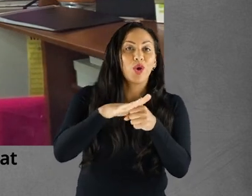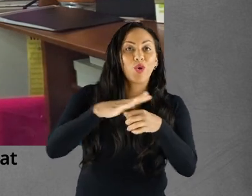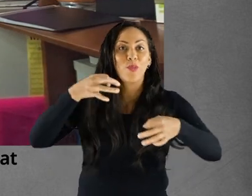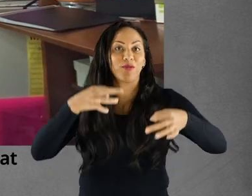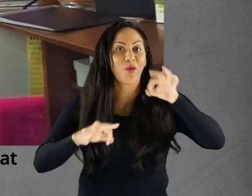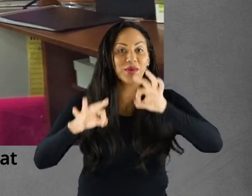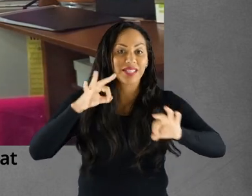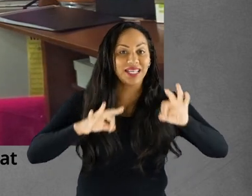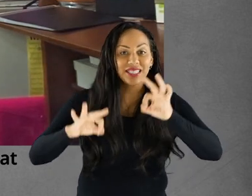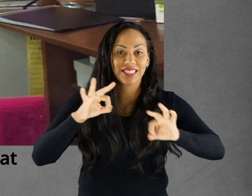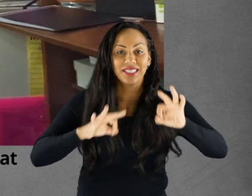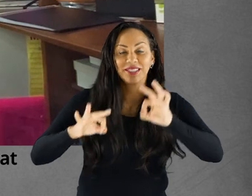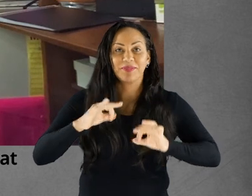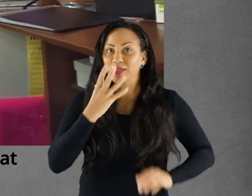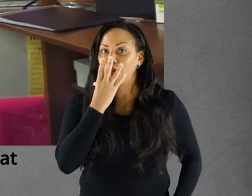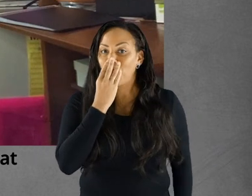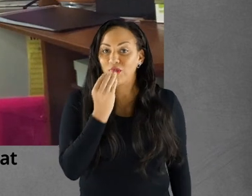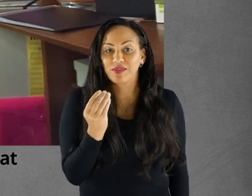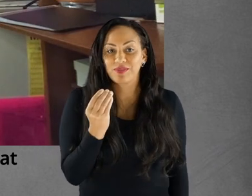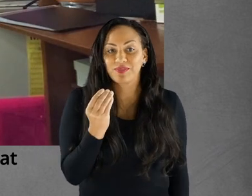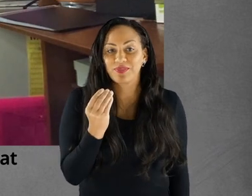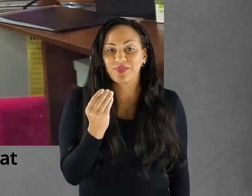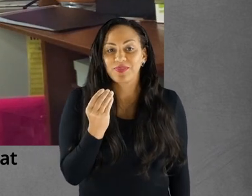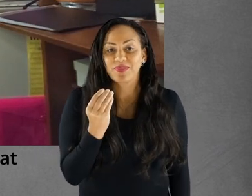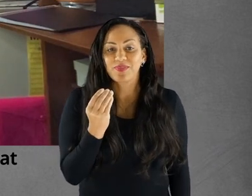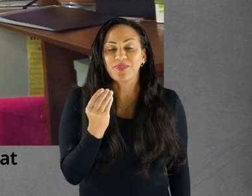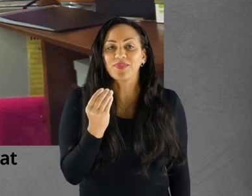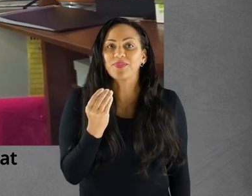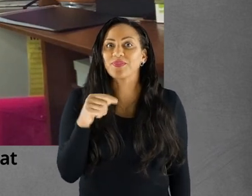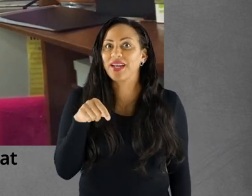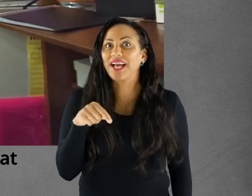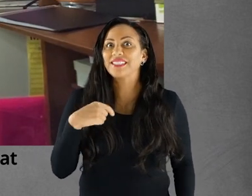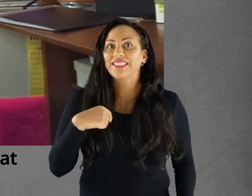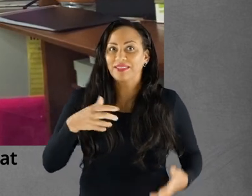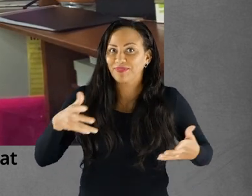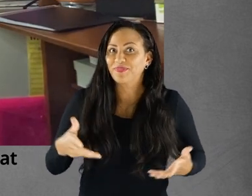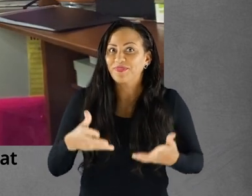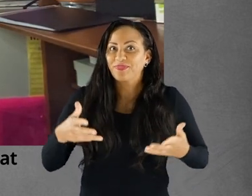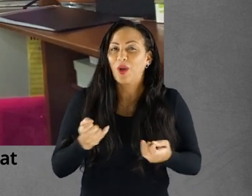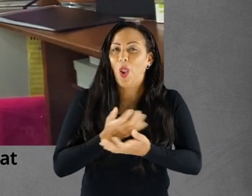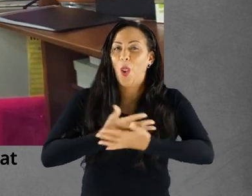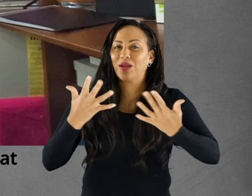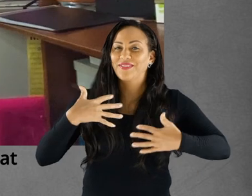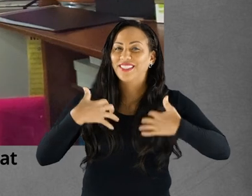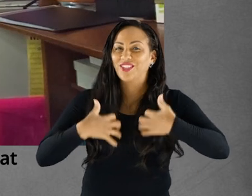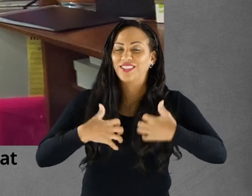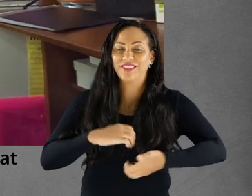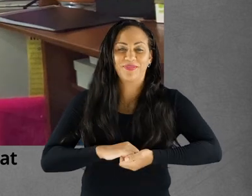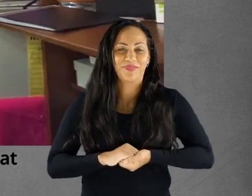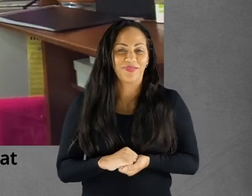local performances in Wolverhampton and Iron Breach that have sparked up a lot of interest.